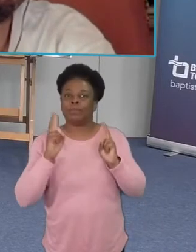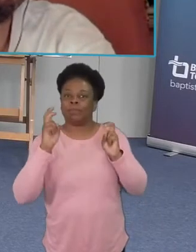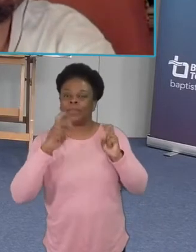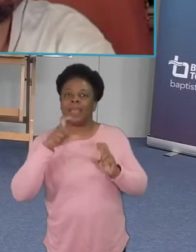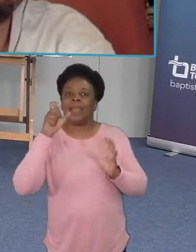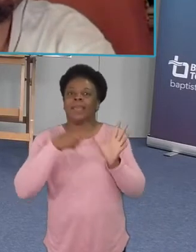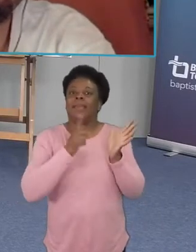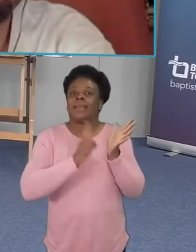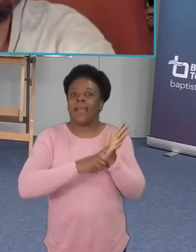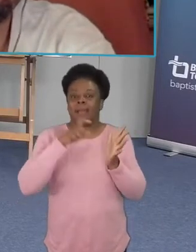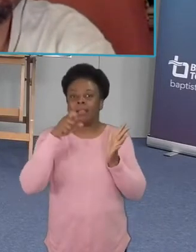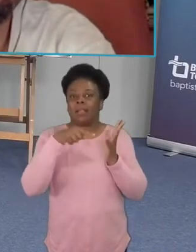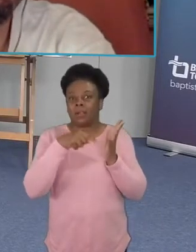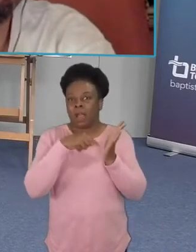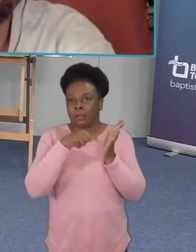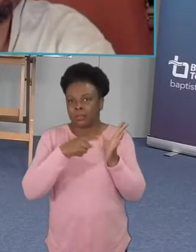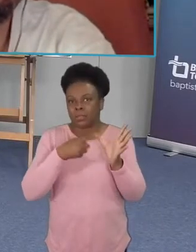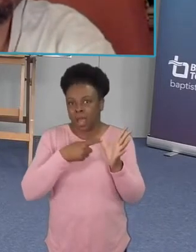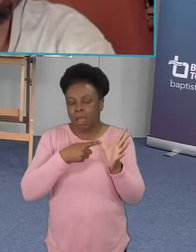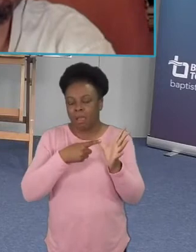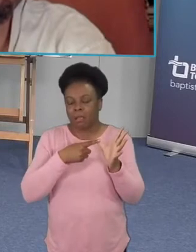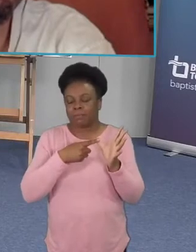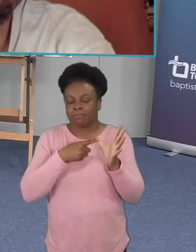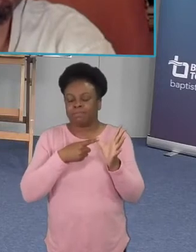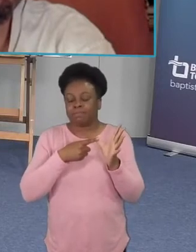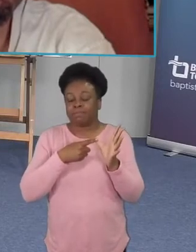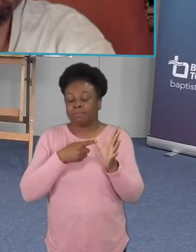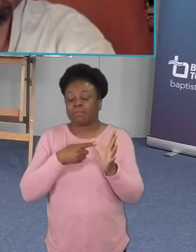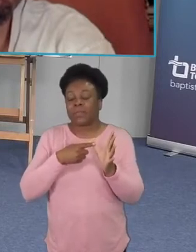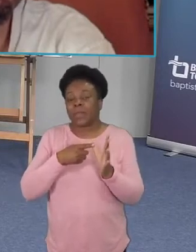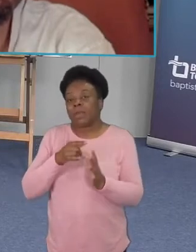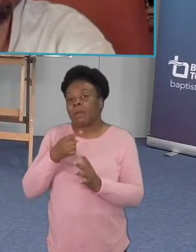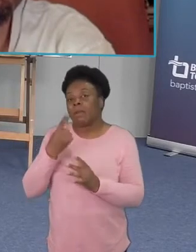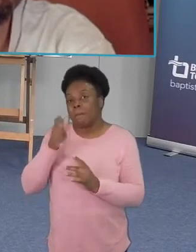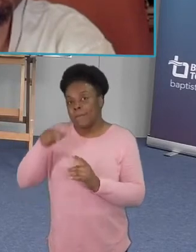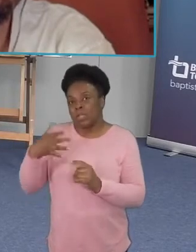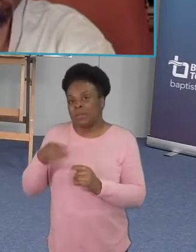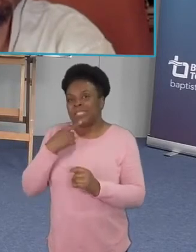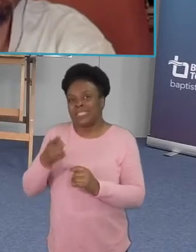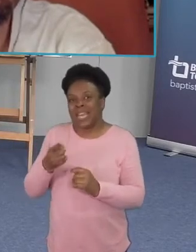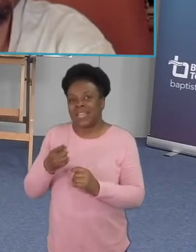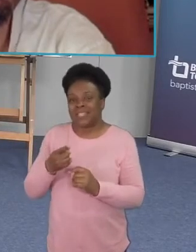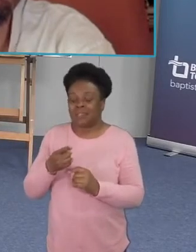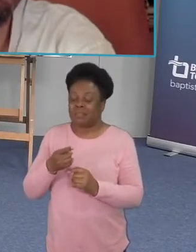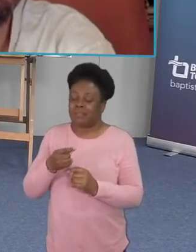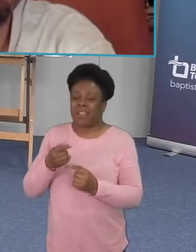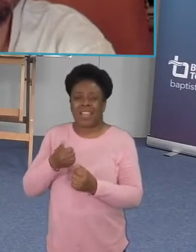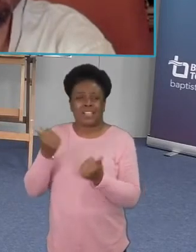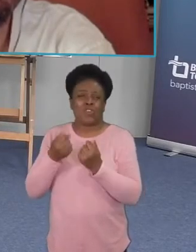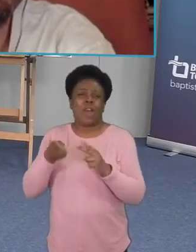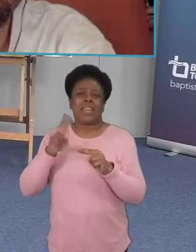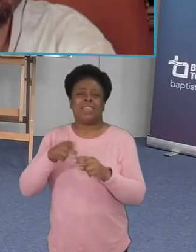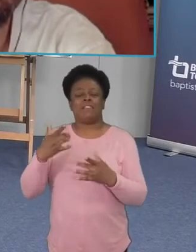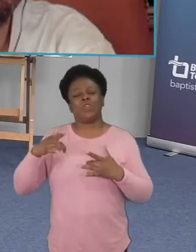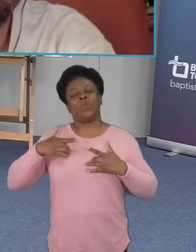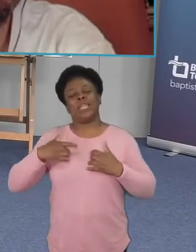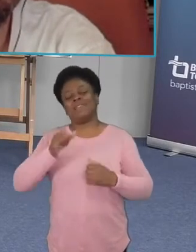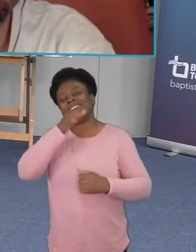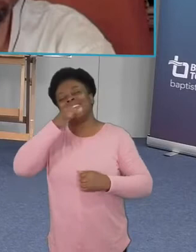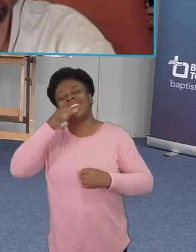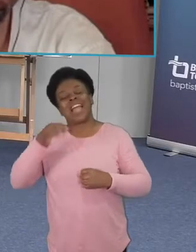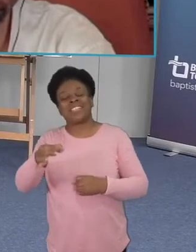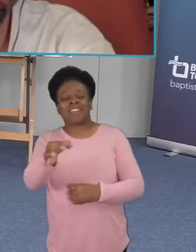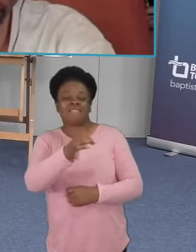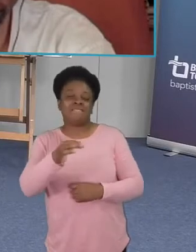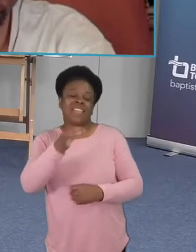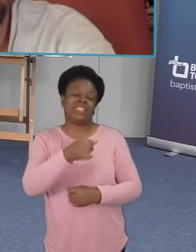about social struggles in a in a sort of a nice village with no obviously dreadful problems uh you know my own